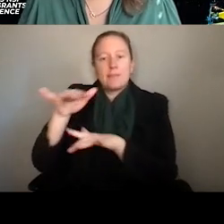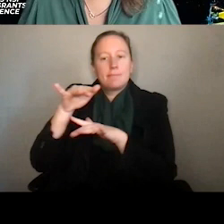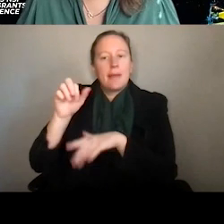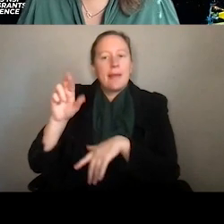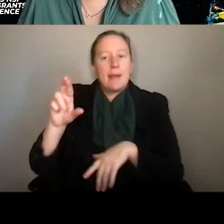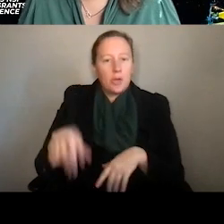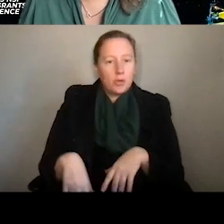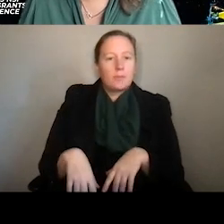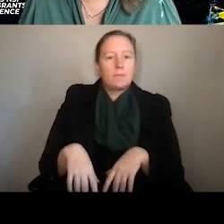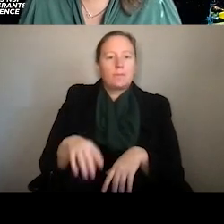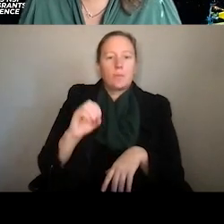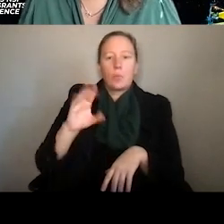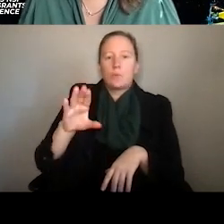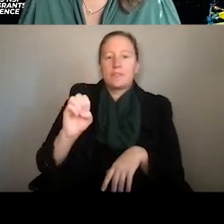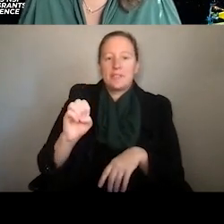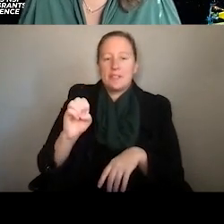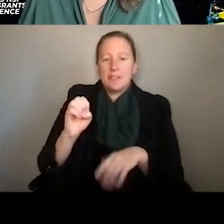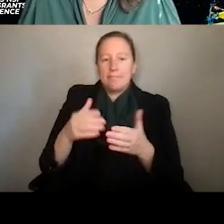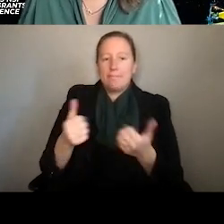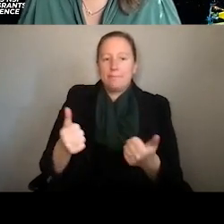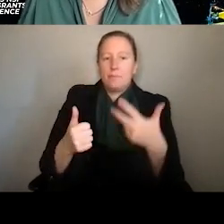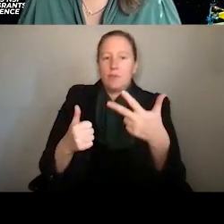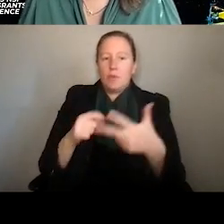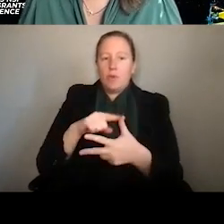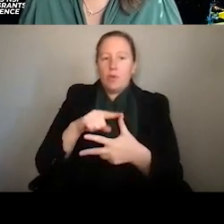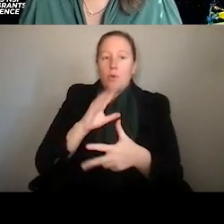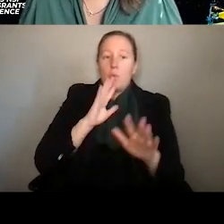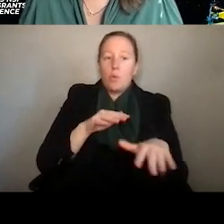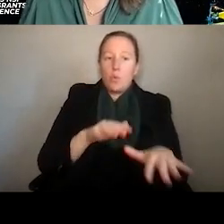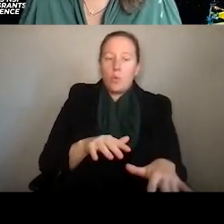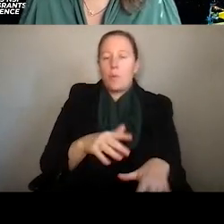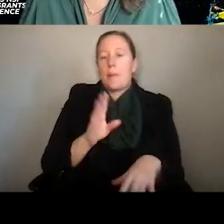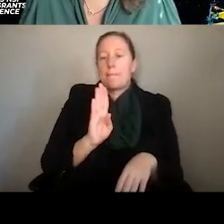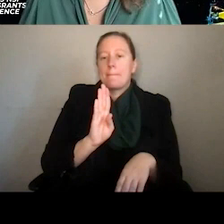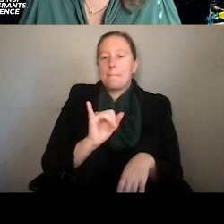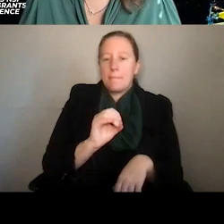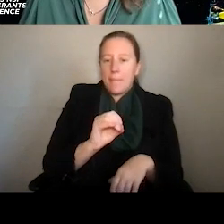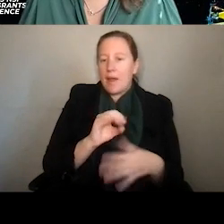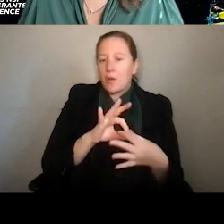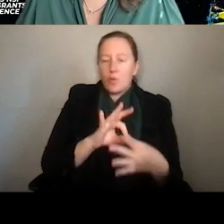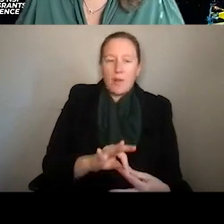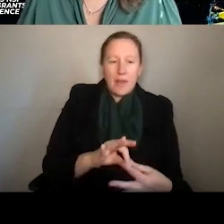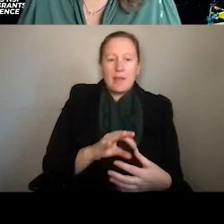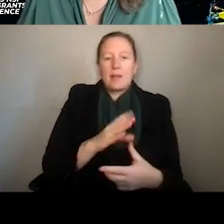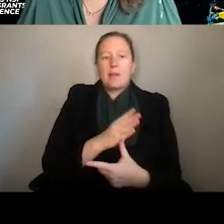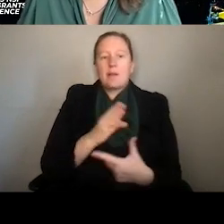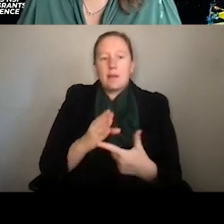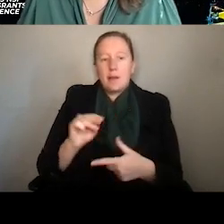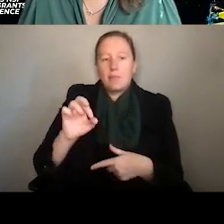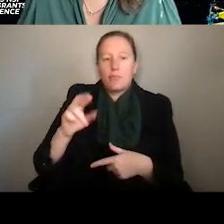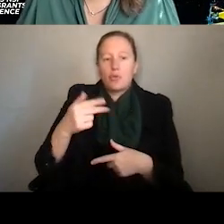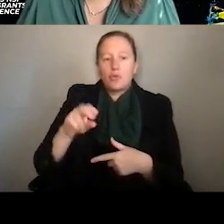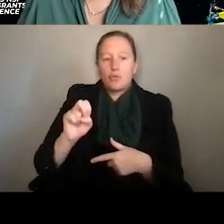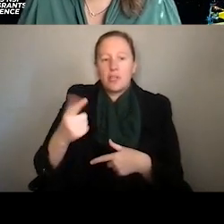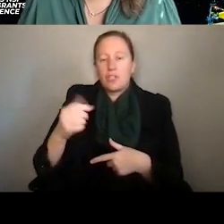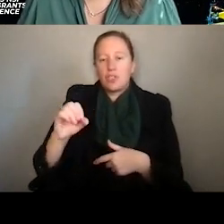OCE is divided into three parts, too. The ocean section, where biological and physical oceanography live. The marine geosciences section,